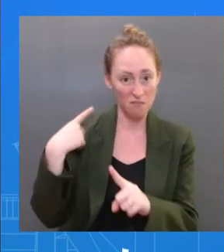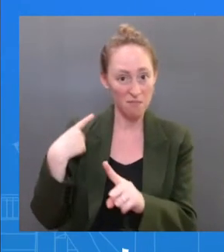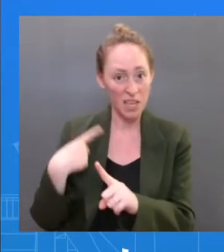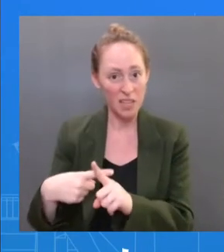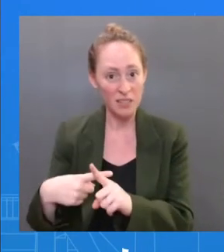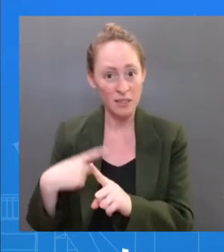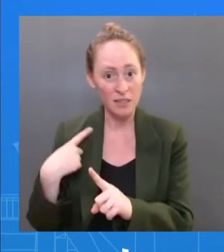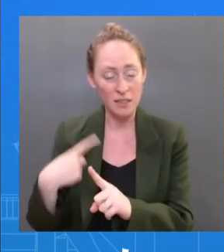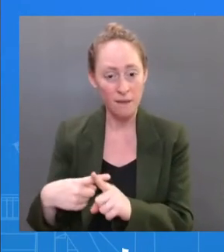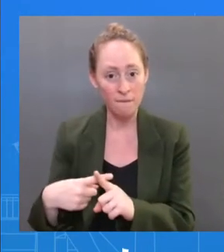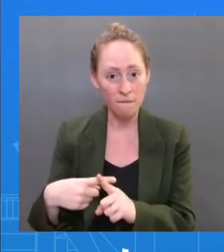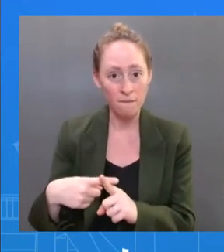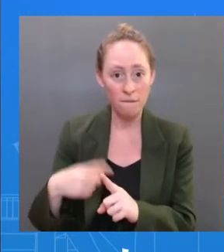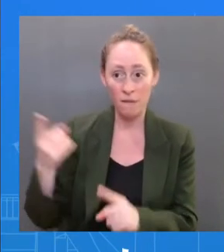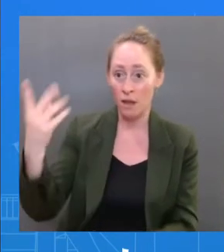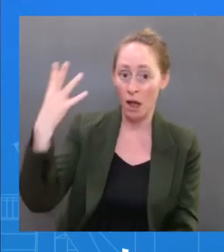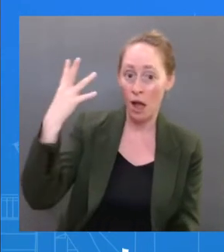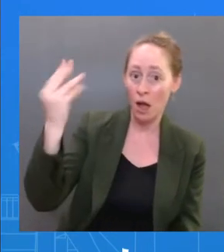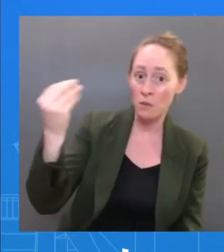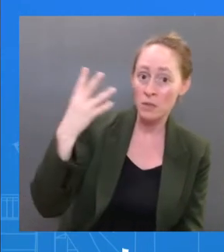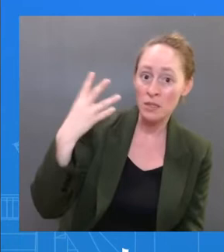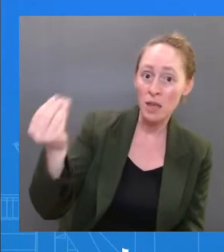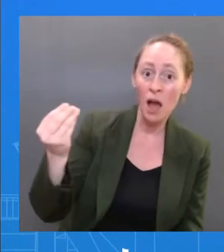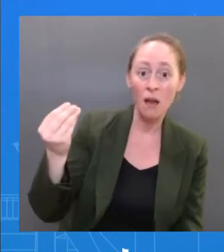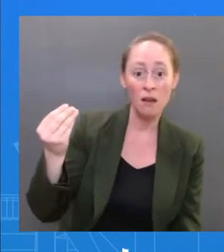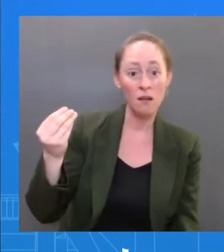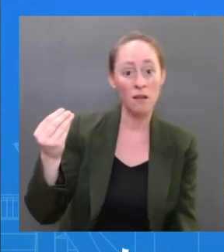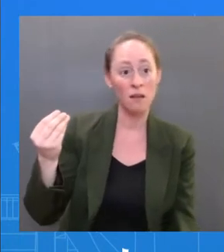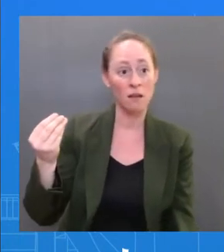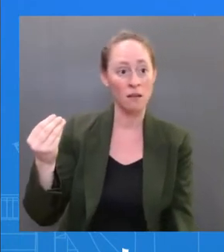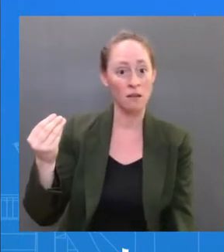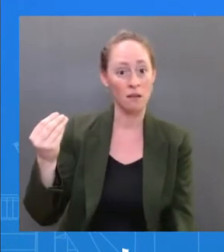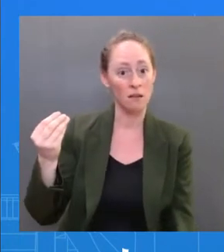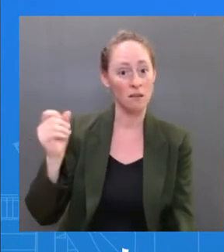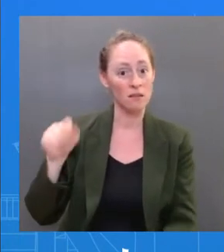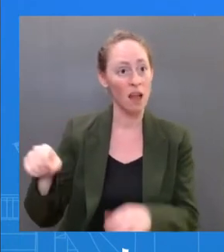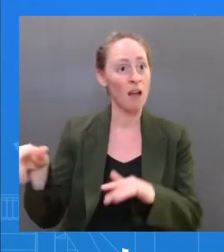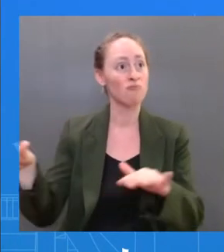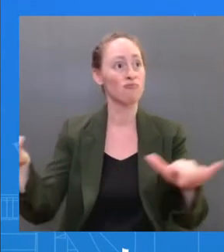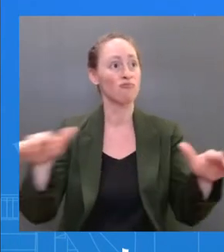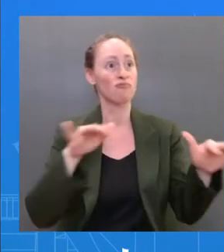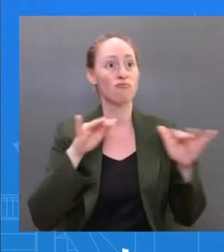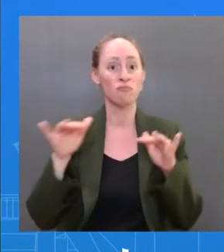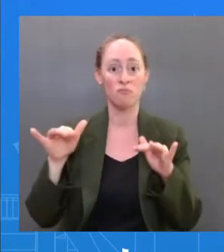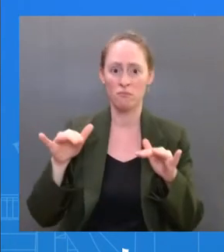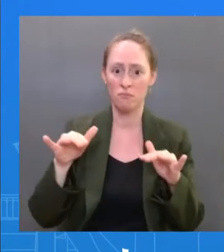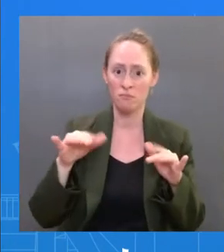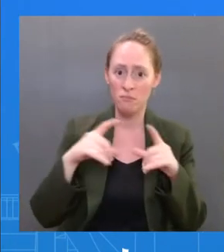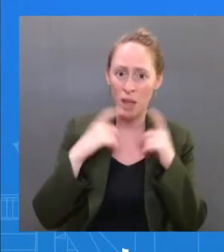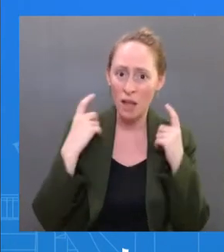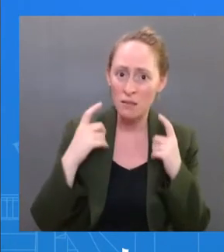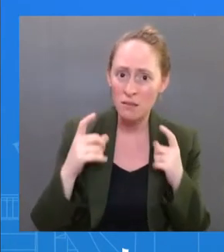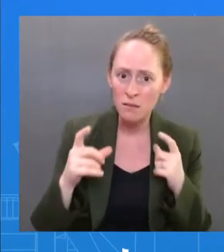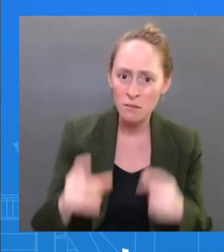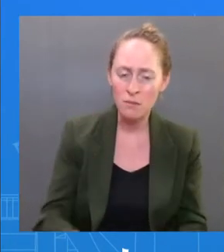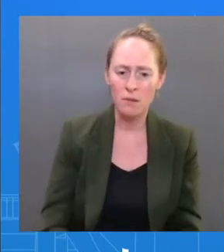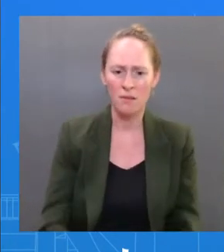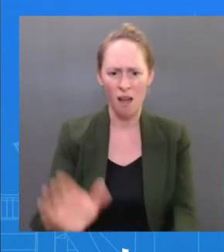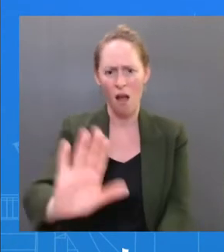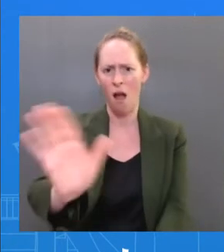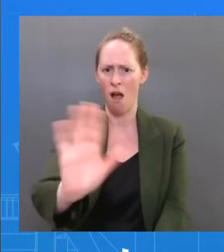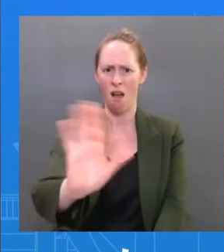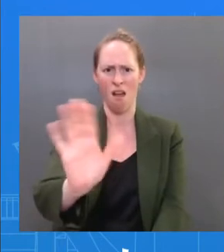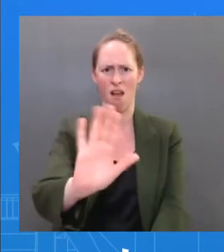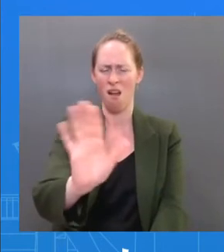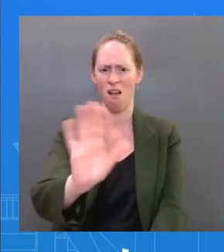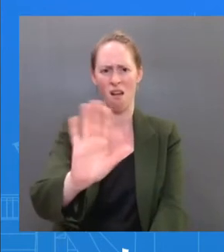So the CDC guidance on this is clear. People should isolate, and they should be — they should — if they're going to be in close contact with